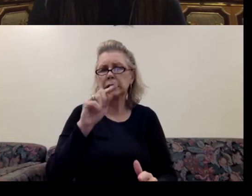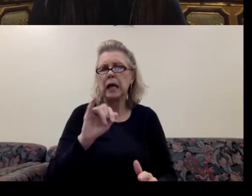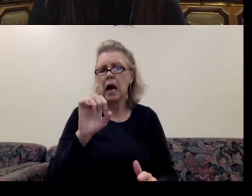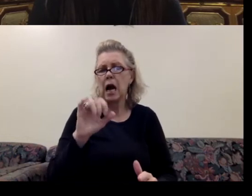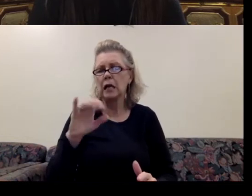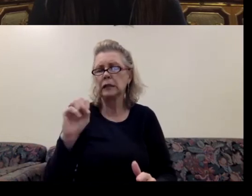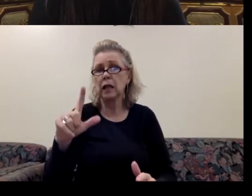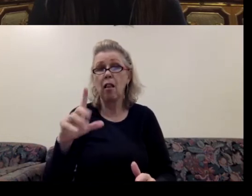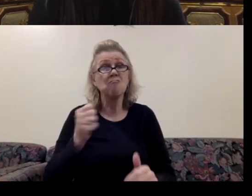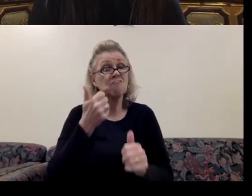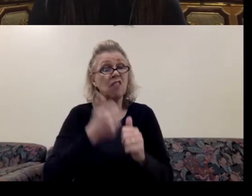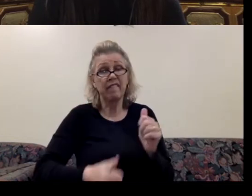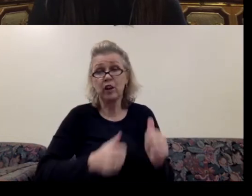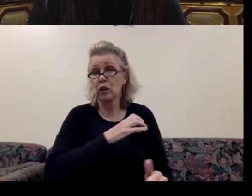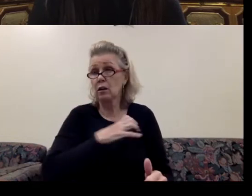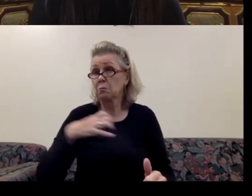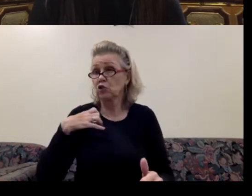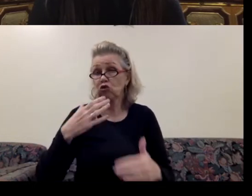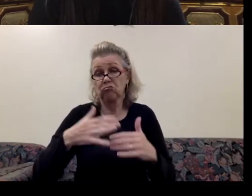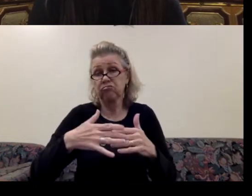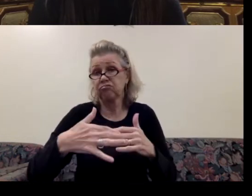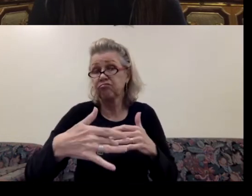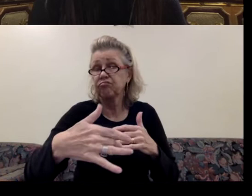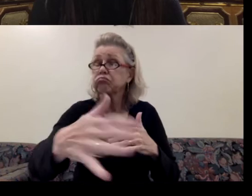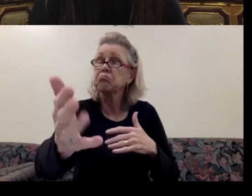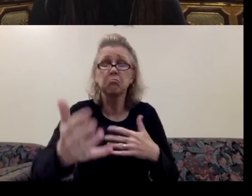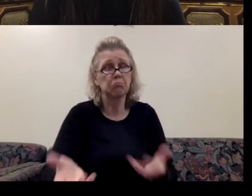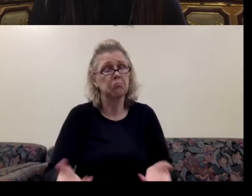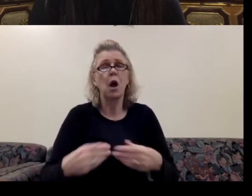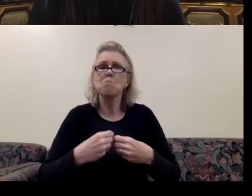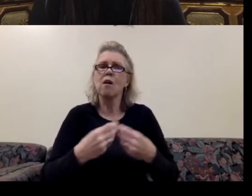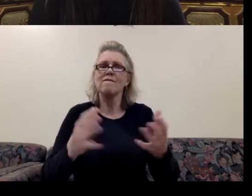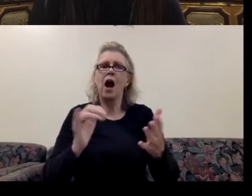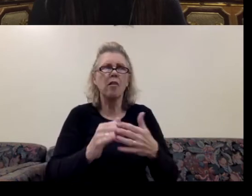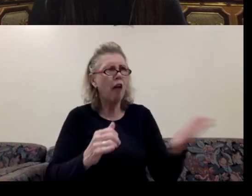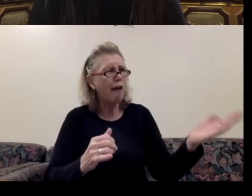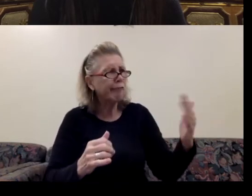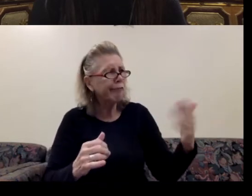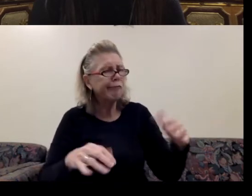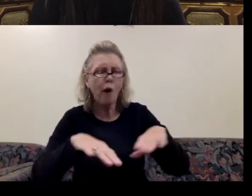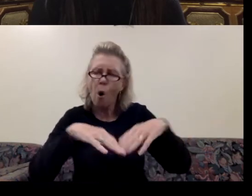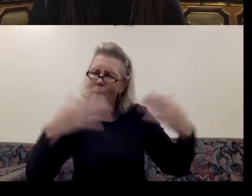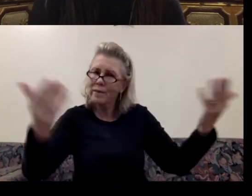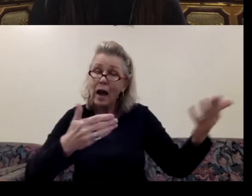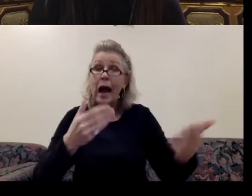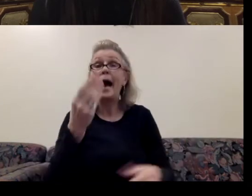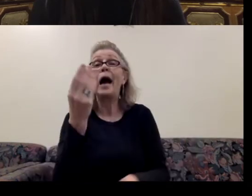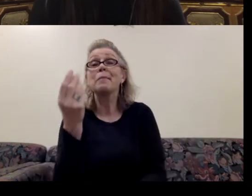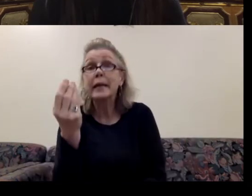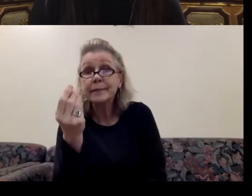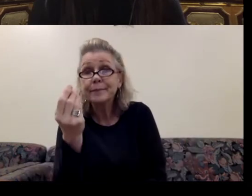commissioner since then has has provided that openness. The money is a problem.